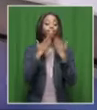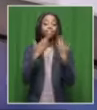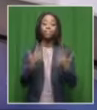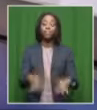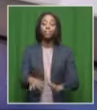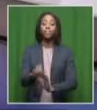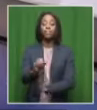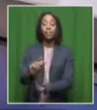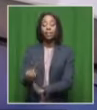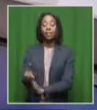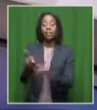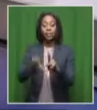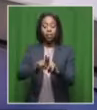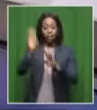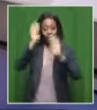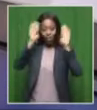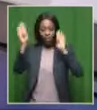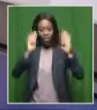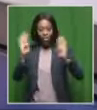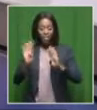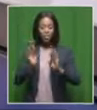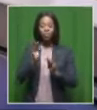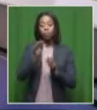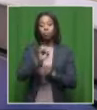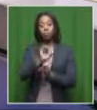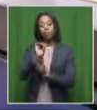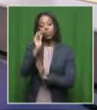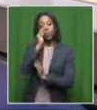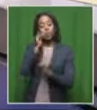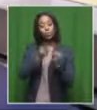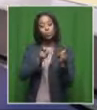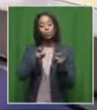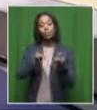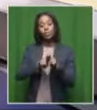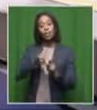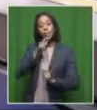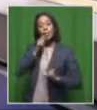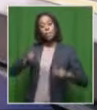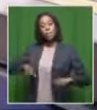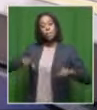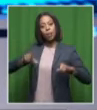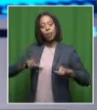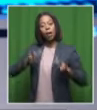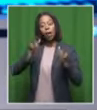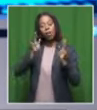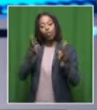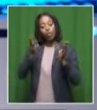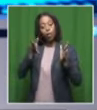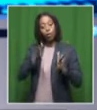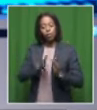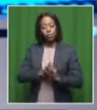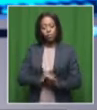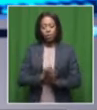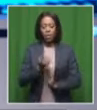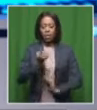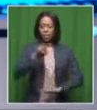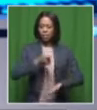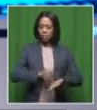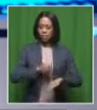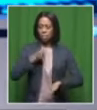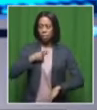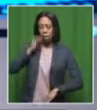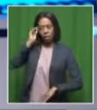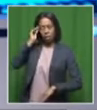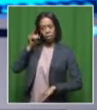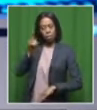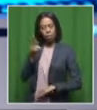take this opportunity to greet all the SABC news viewers and also the morning live viewers. So the first thing that made me have interest